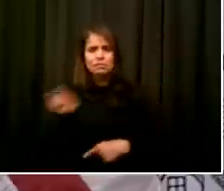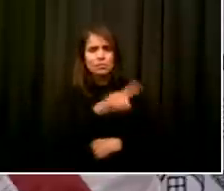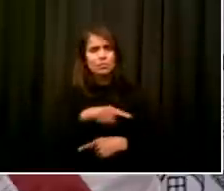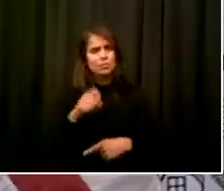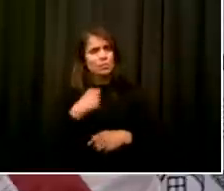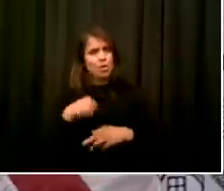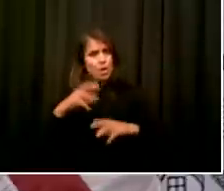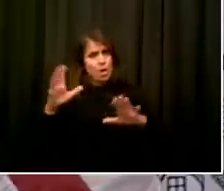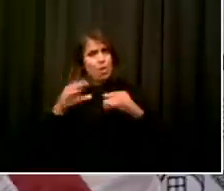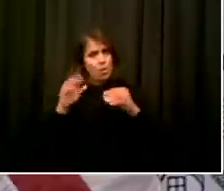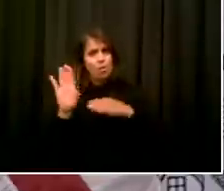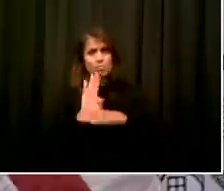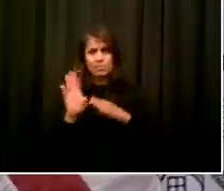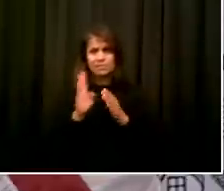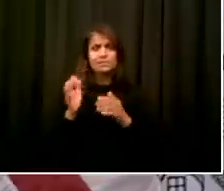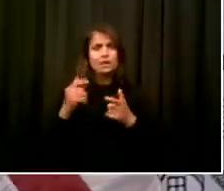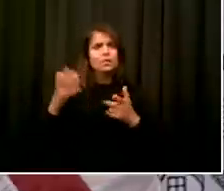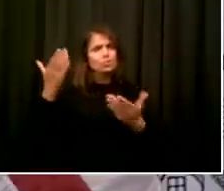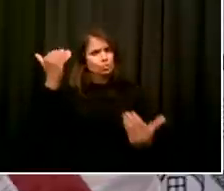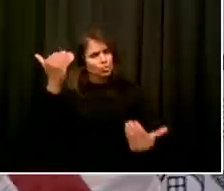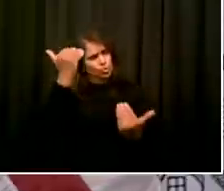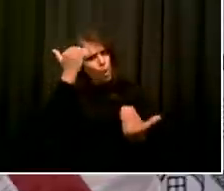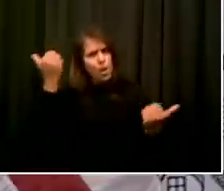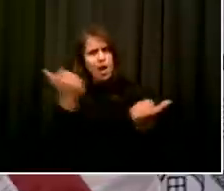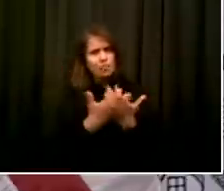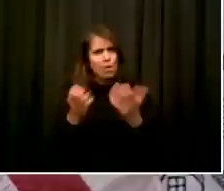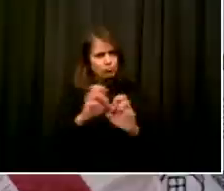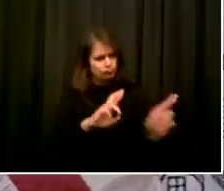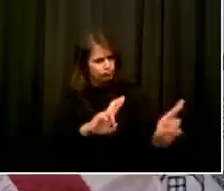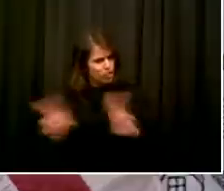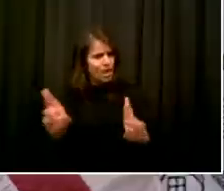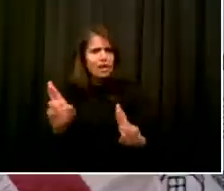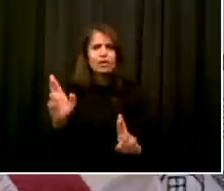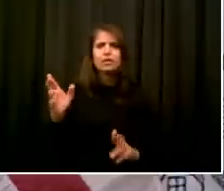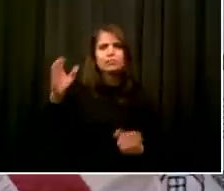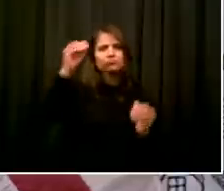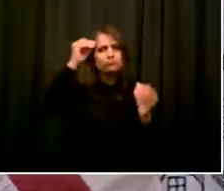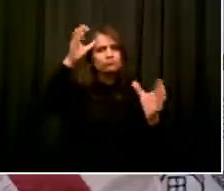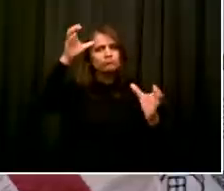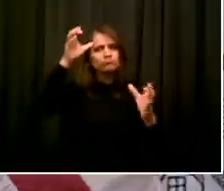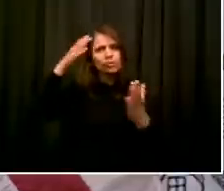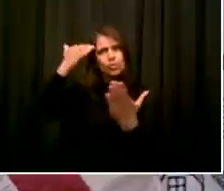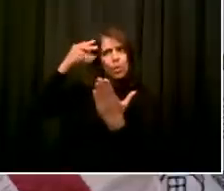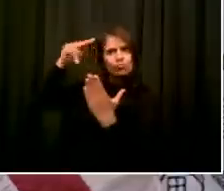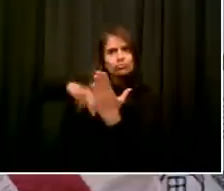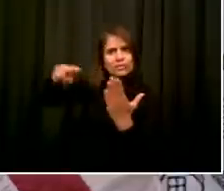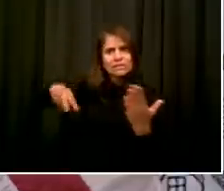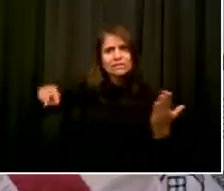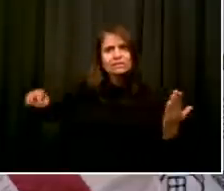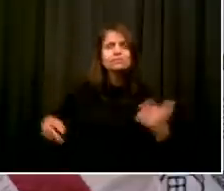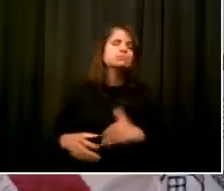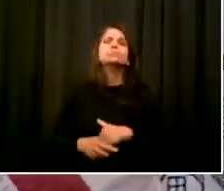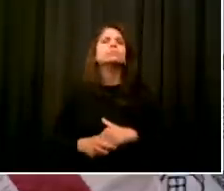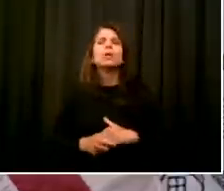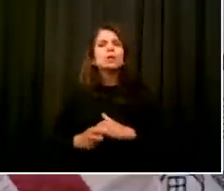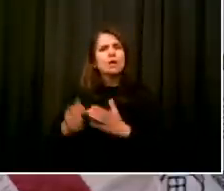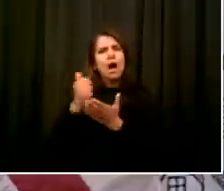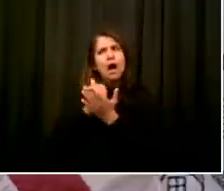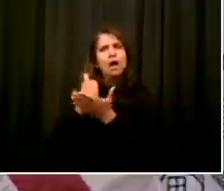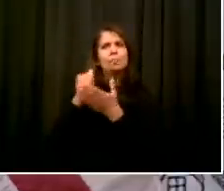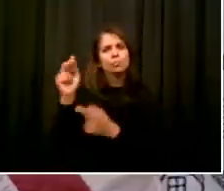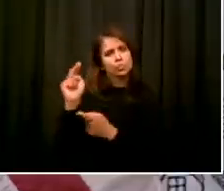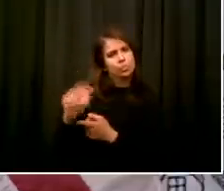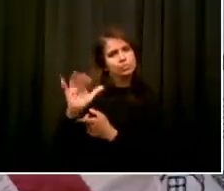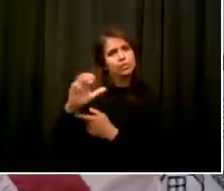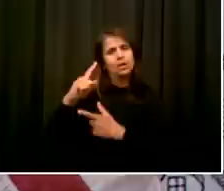are part of the solution. Be smart. Be responsible. Help us all move forward. Now, we talked